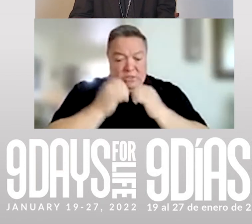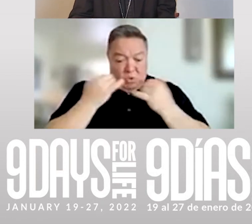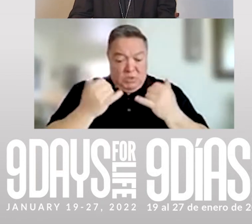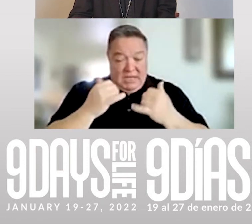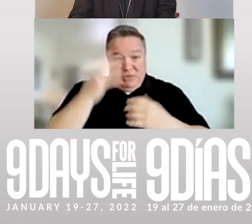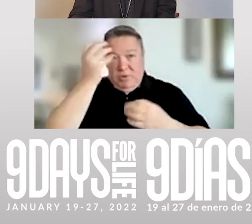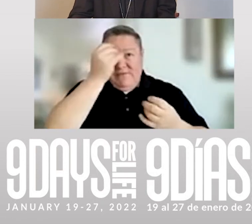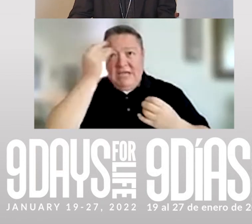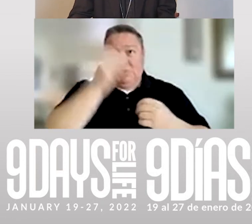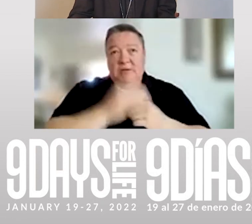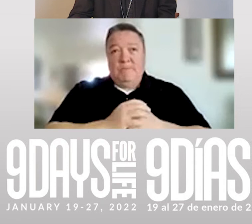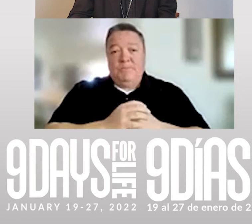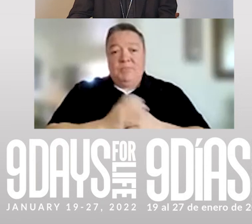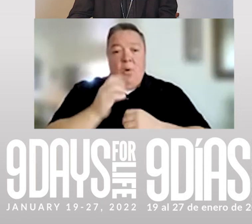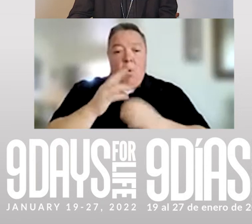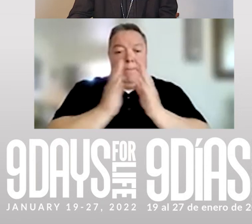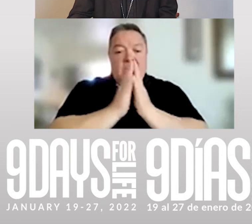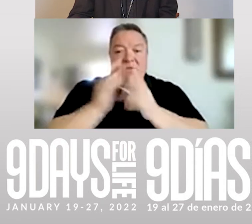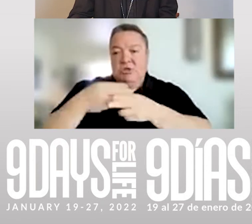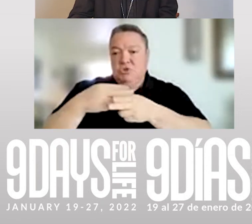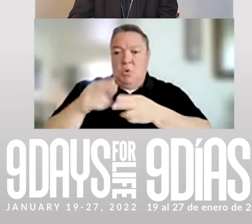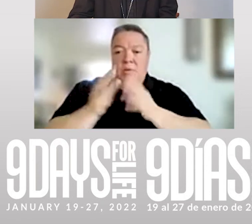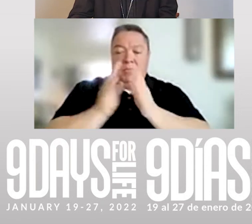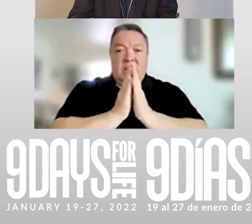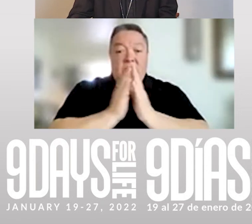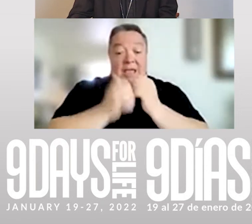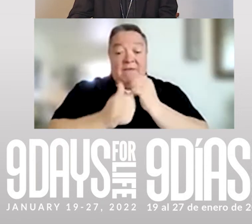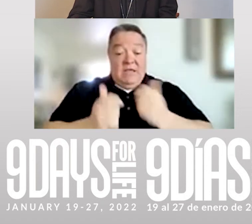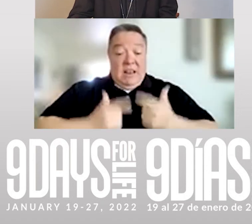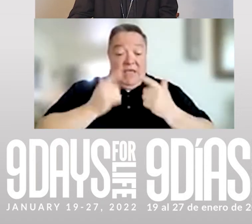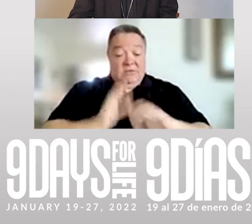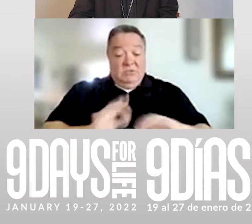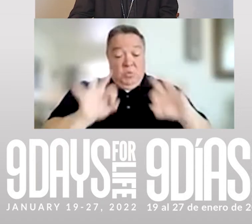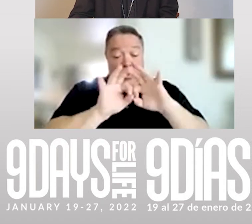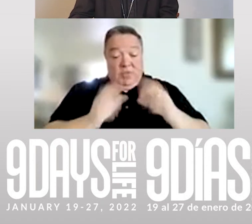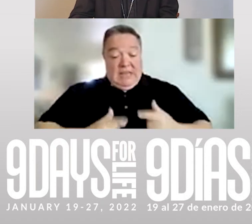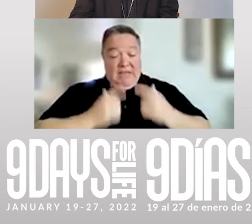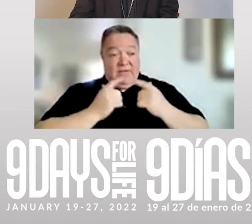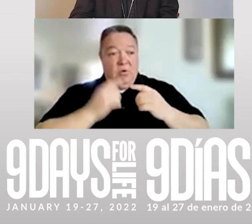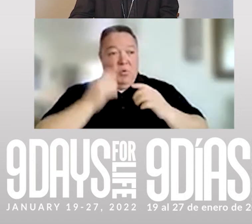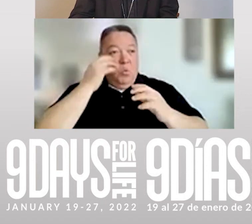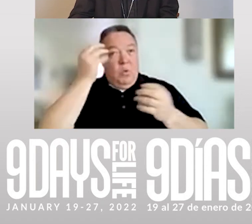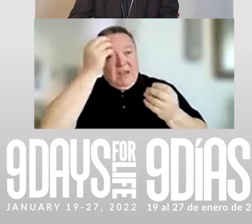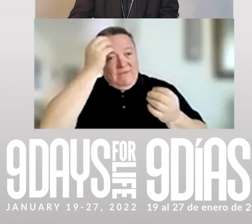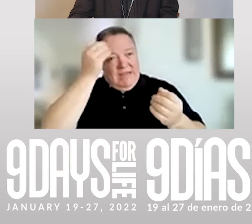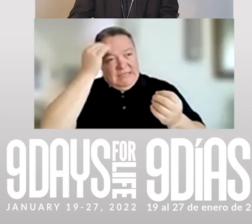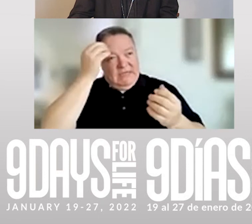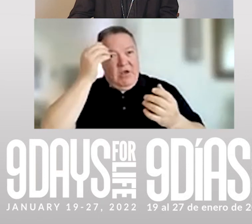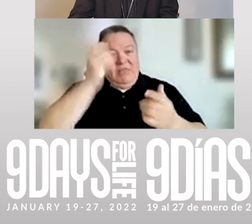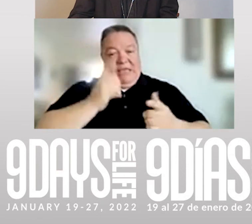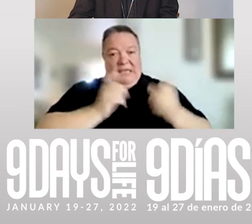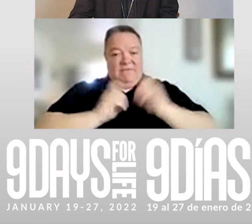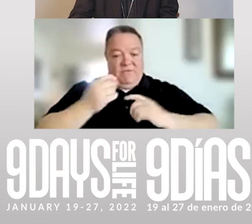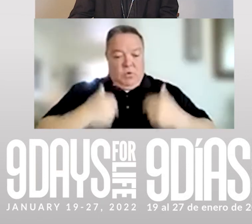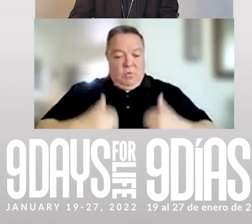Or, pray the short prayer, Every Life is Worth Living, reflecting on the gift of human life. The prayer